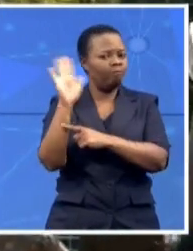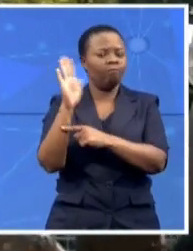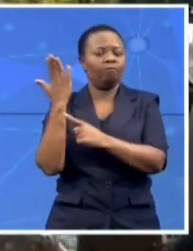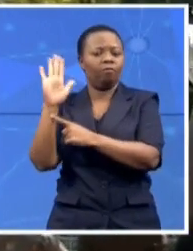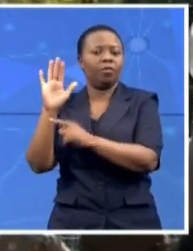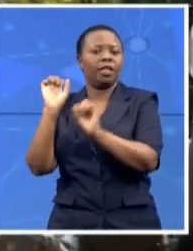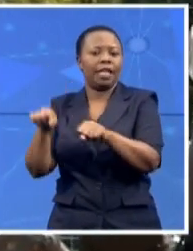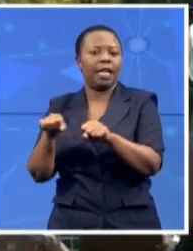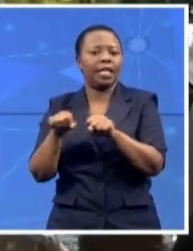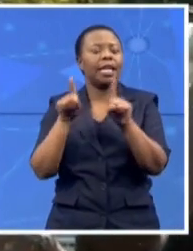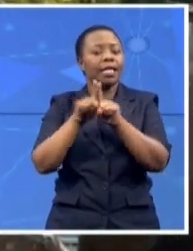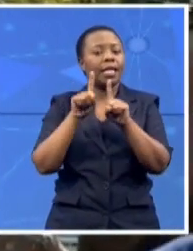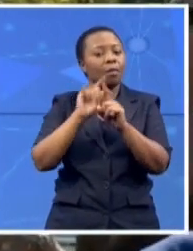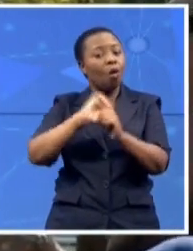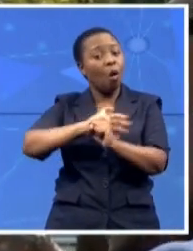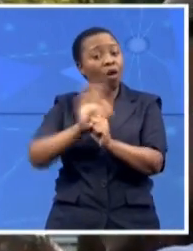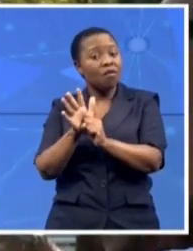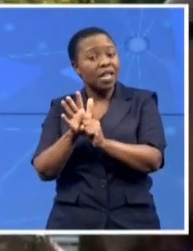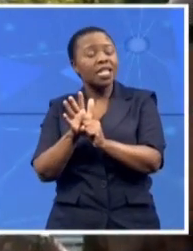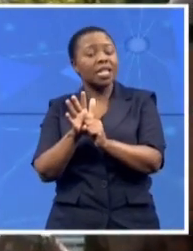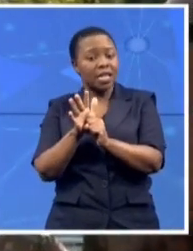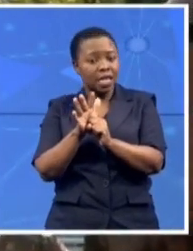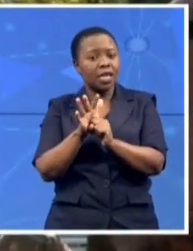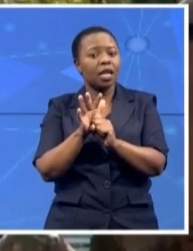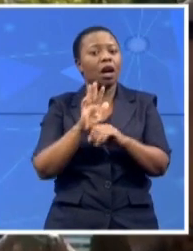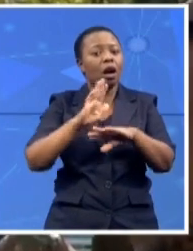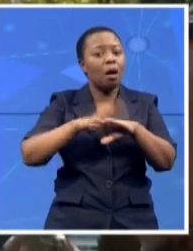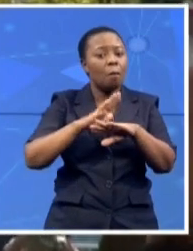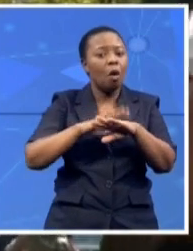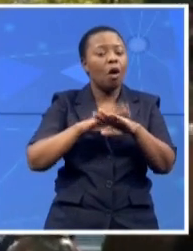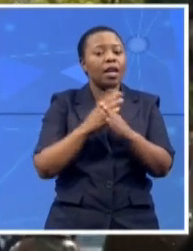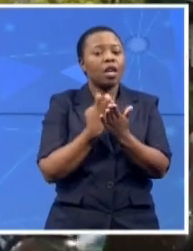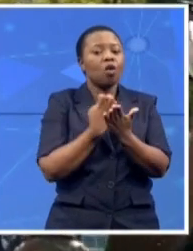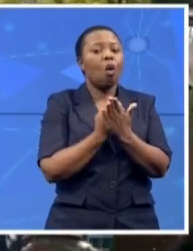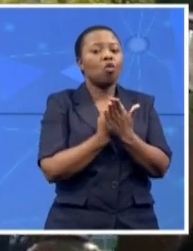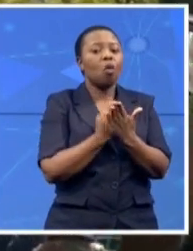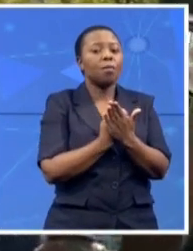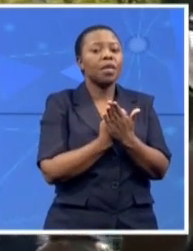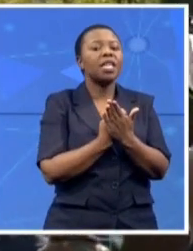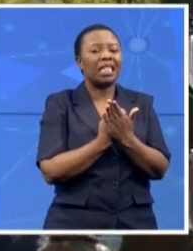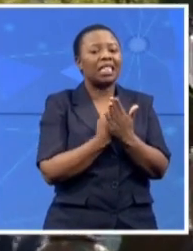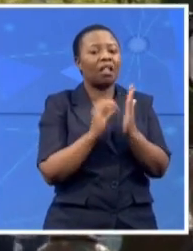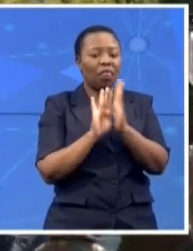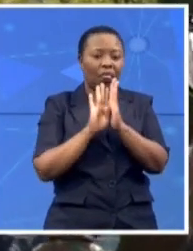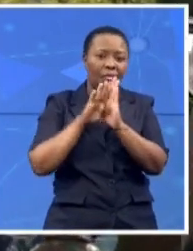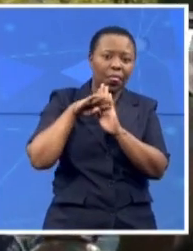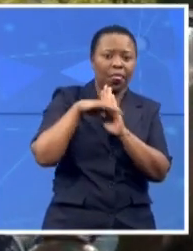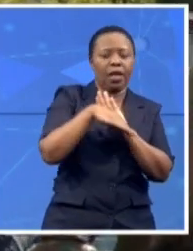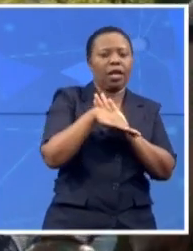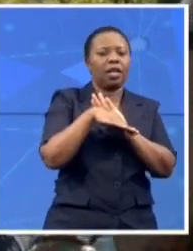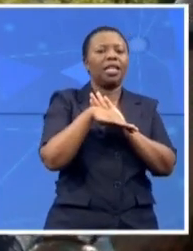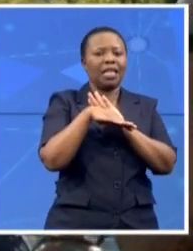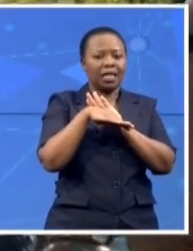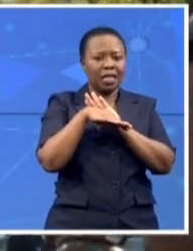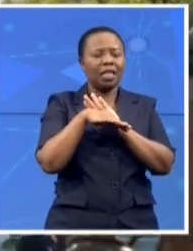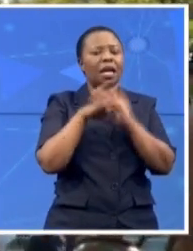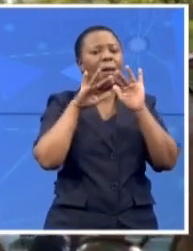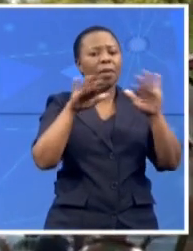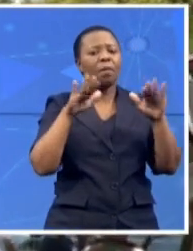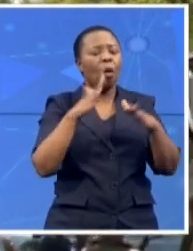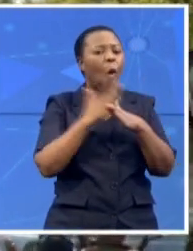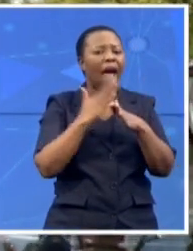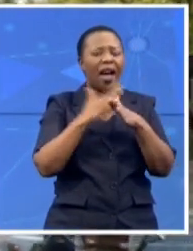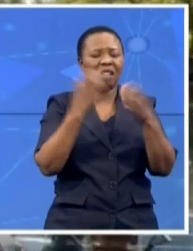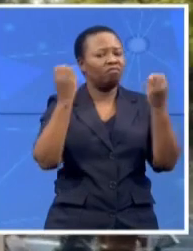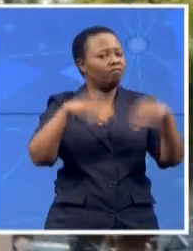even the fact that the economy, that is in decline, which has led to a number of people losing employment. And that is why government will have